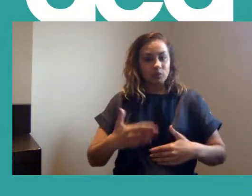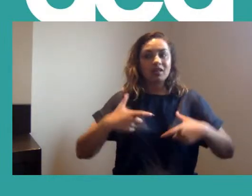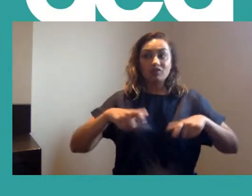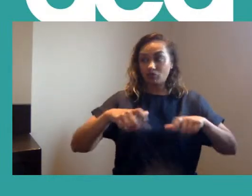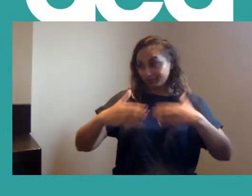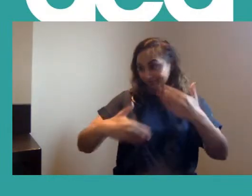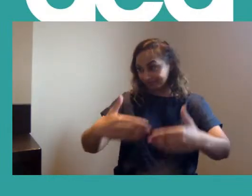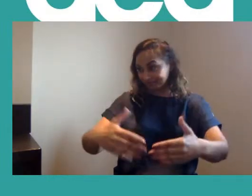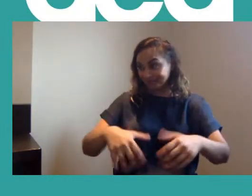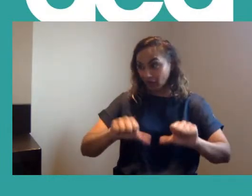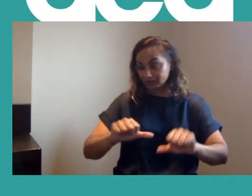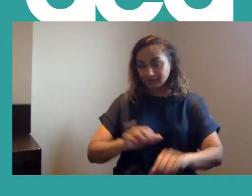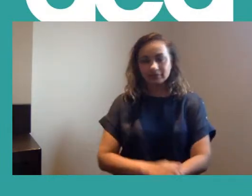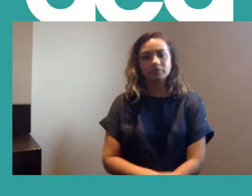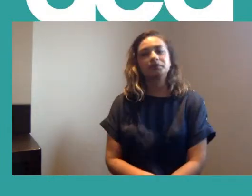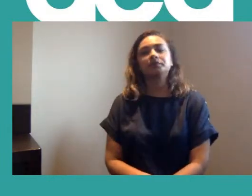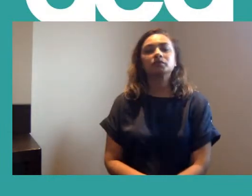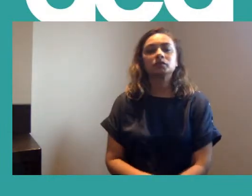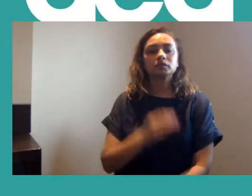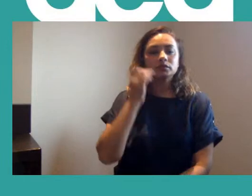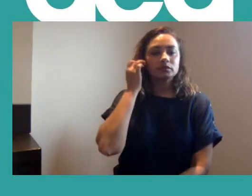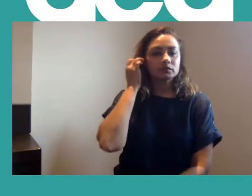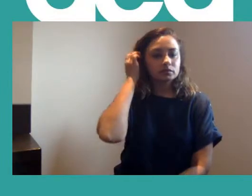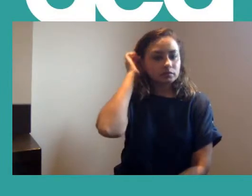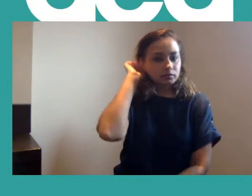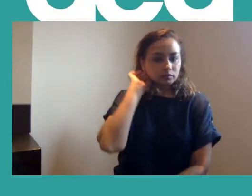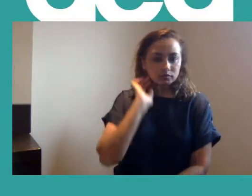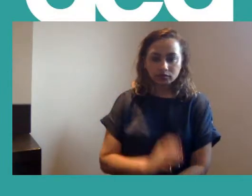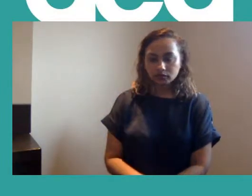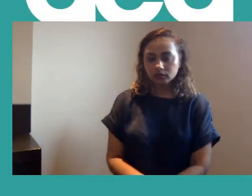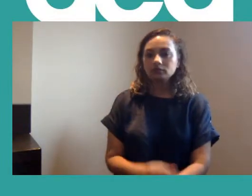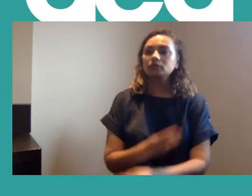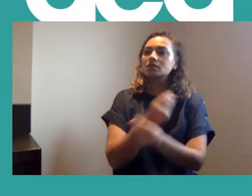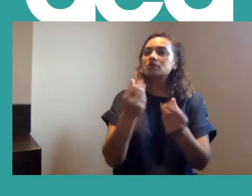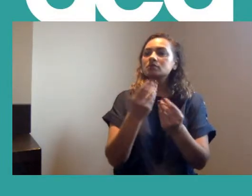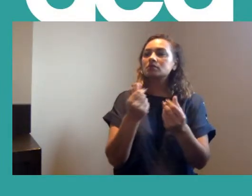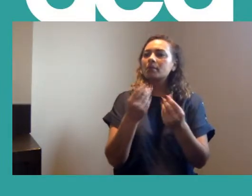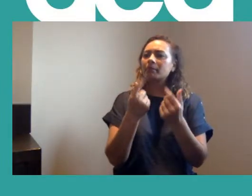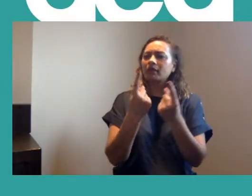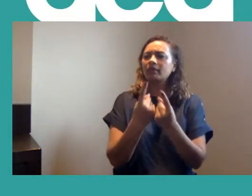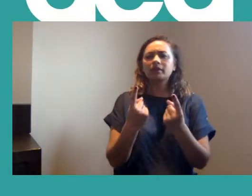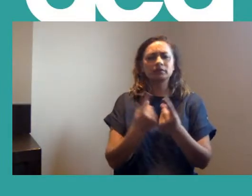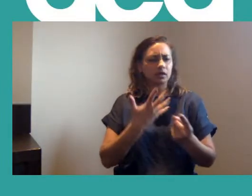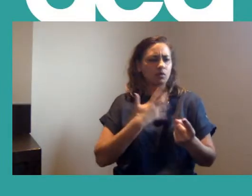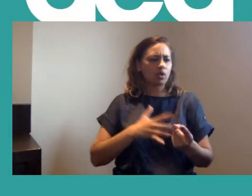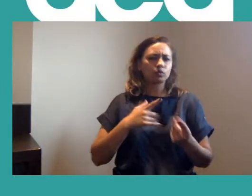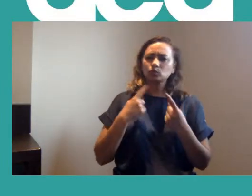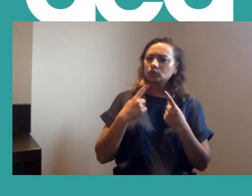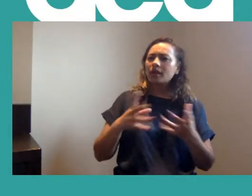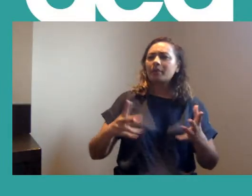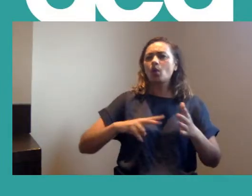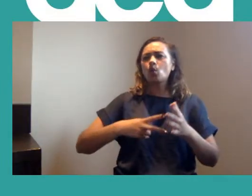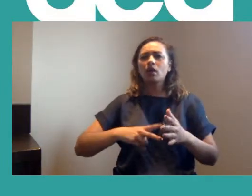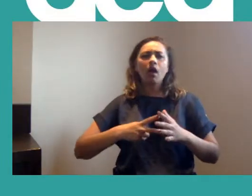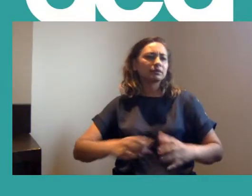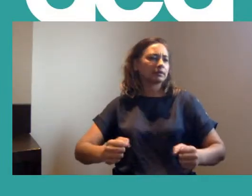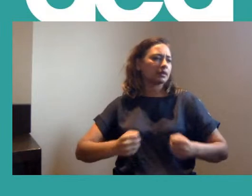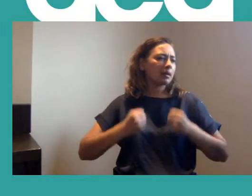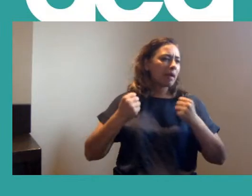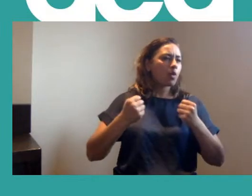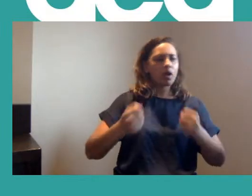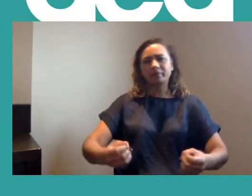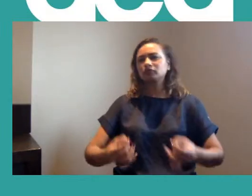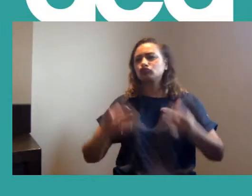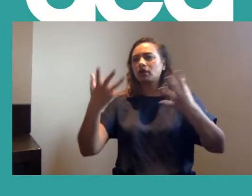on, suppose. So just a couple more words about organising for power and about strike school.